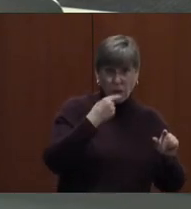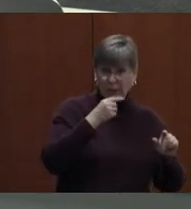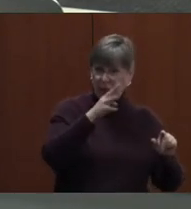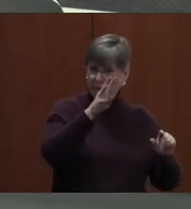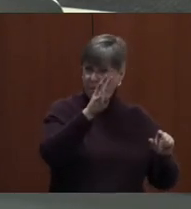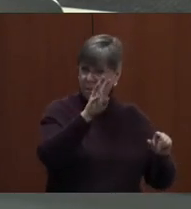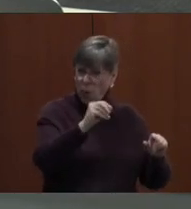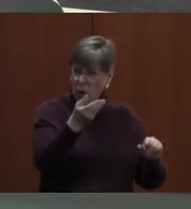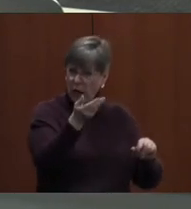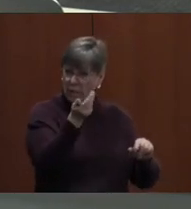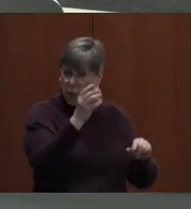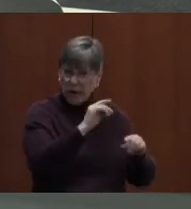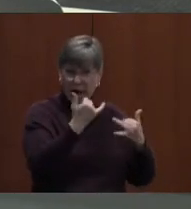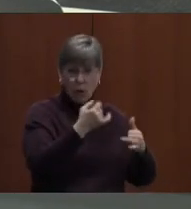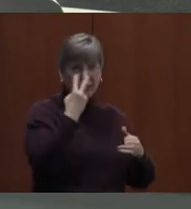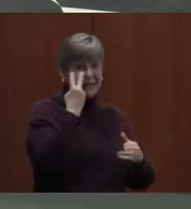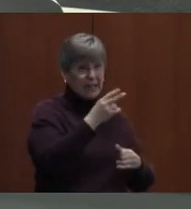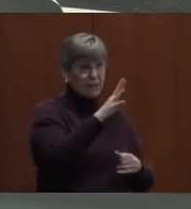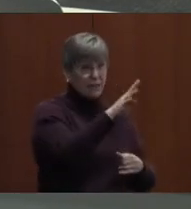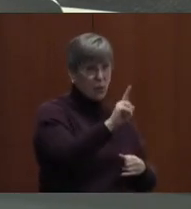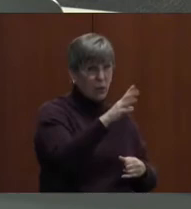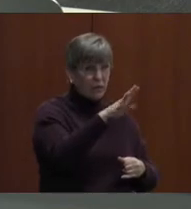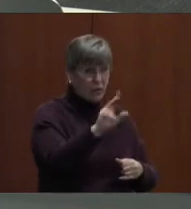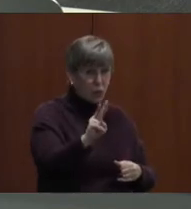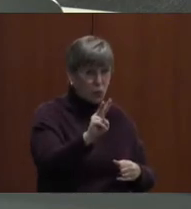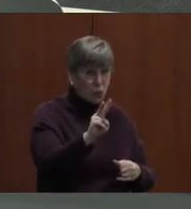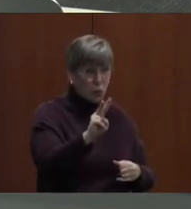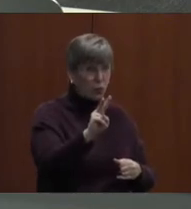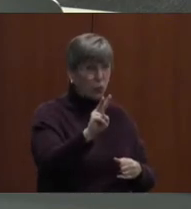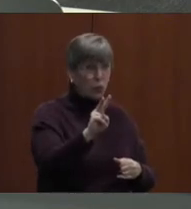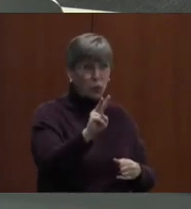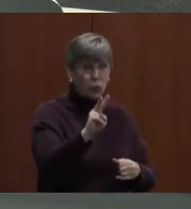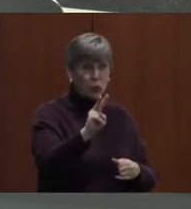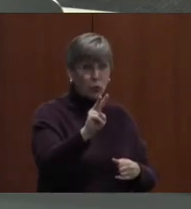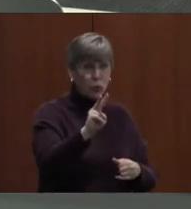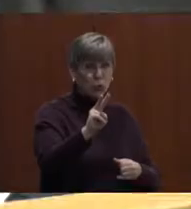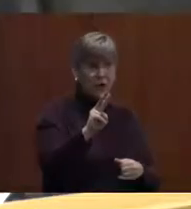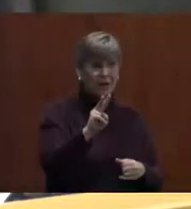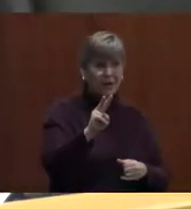but I think now we're starting to say 51 or two. Paula's nodding, so I think you're right. so she would probably know.